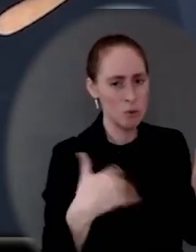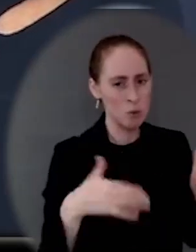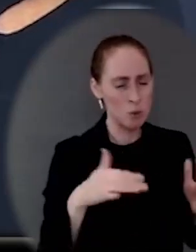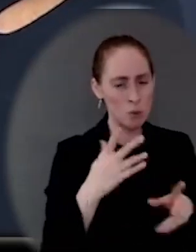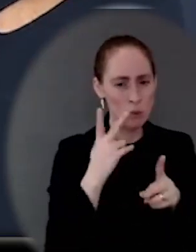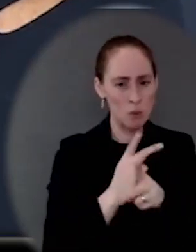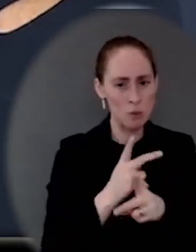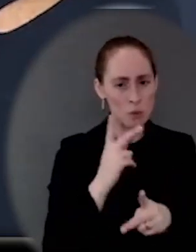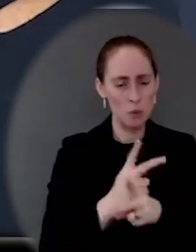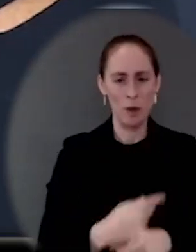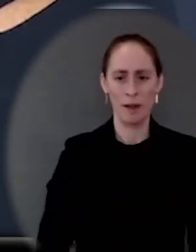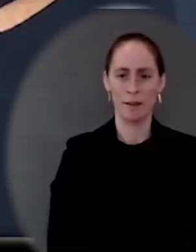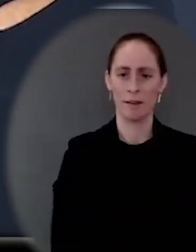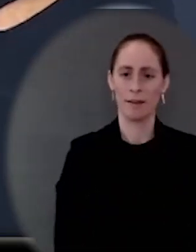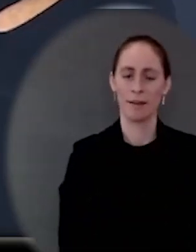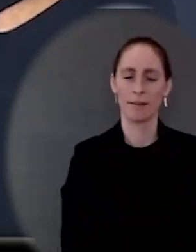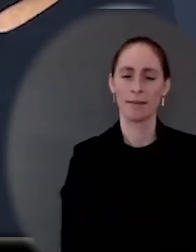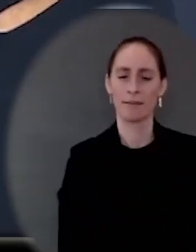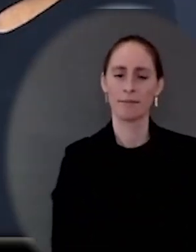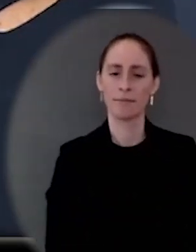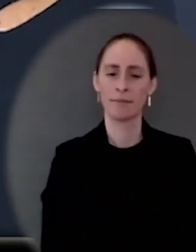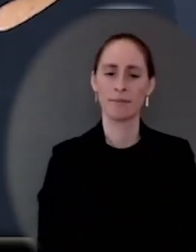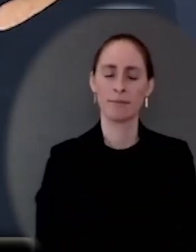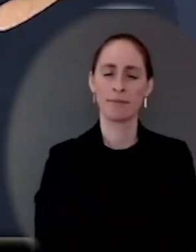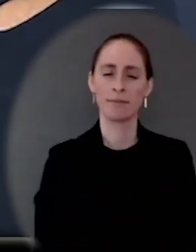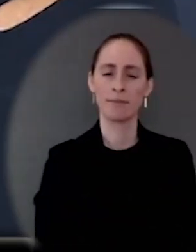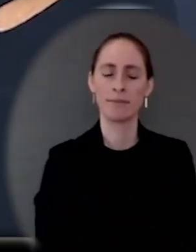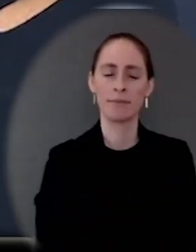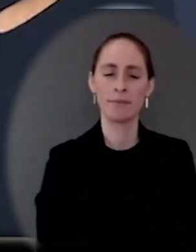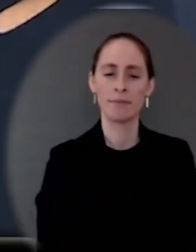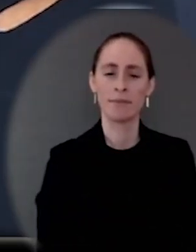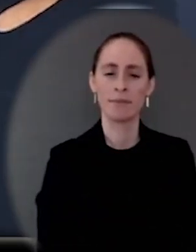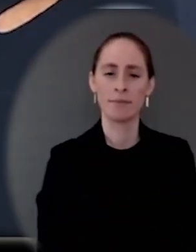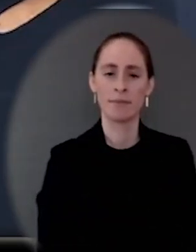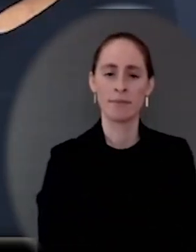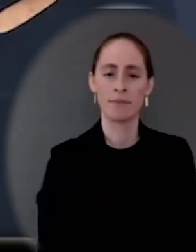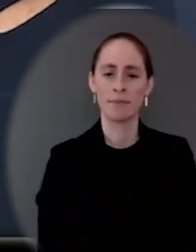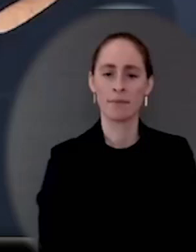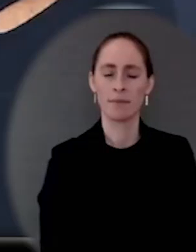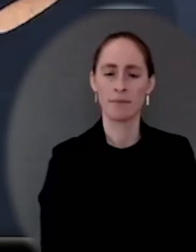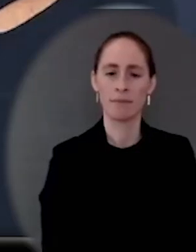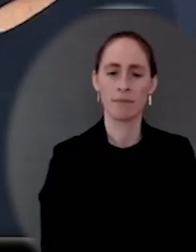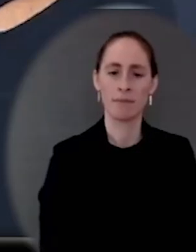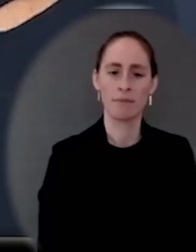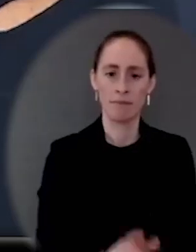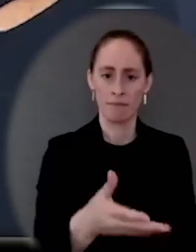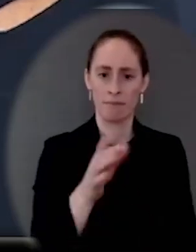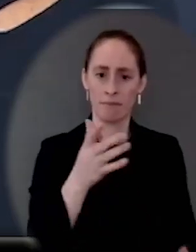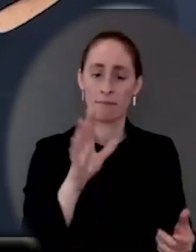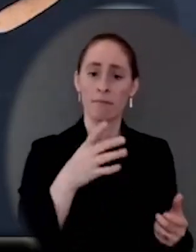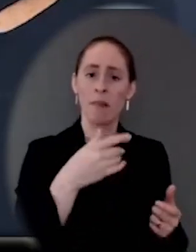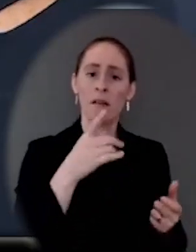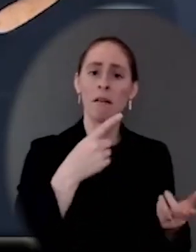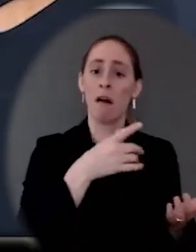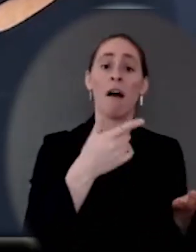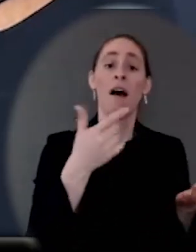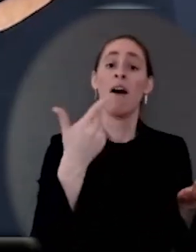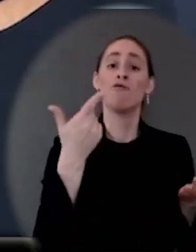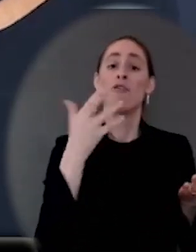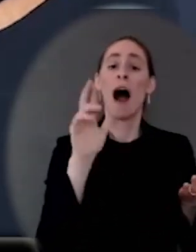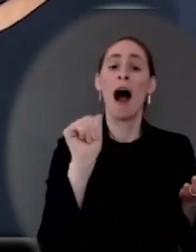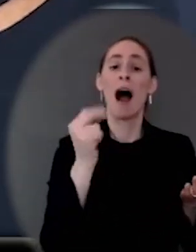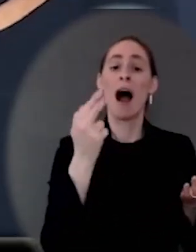quote, You can't assume programs will be extended just because Lindsey Graham wants to assure that. An estimate based on what's not in the bill is bogus and